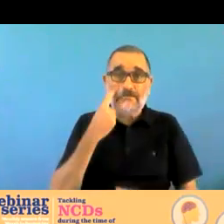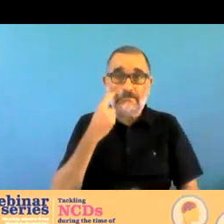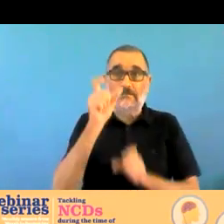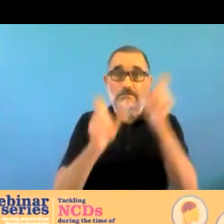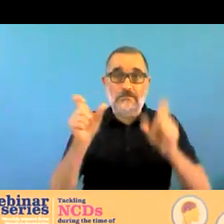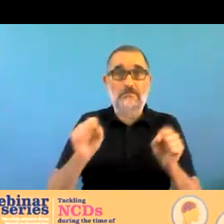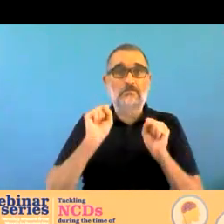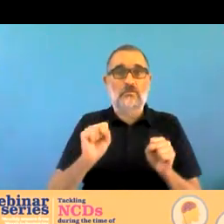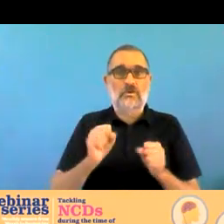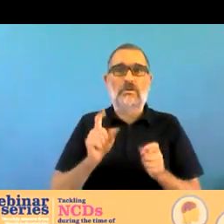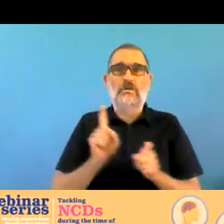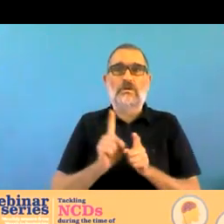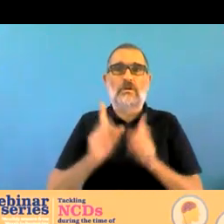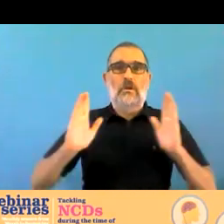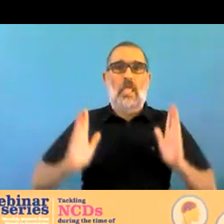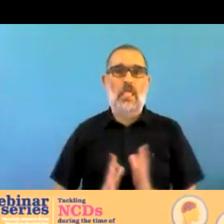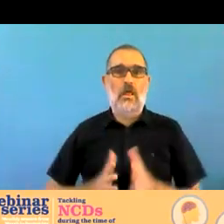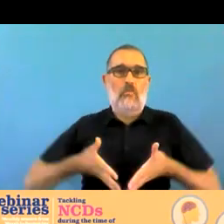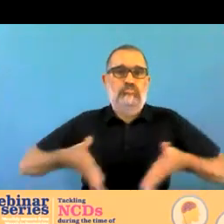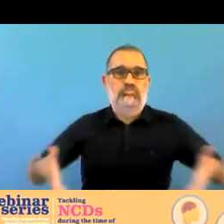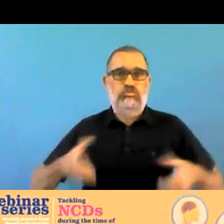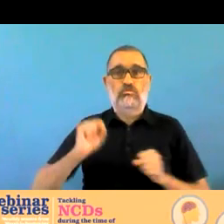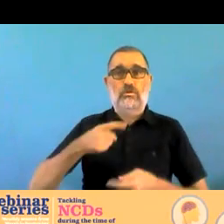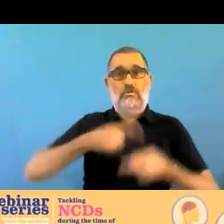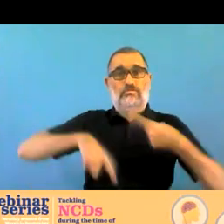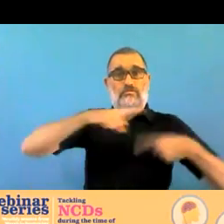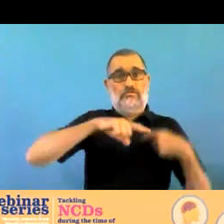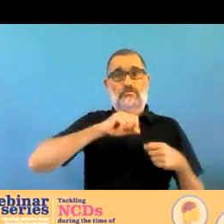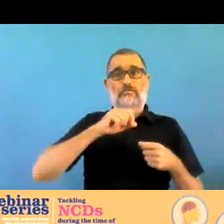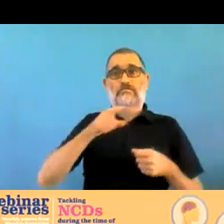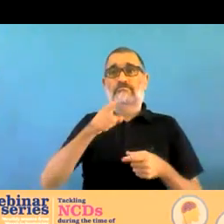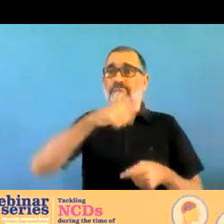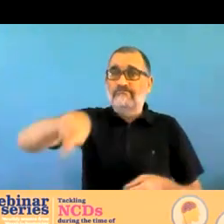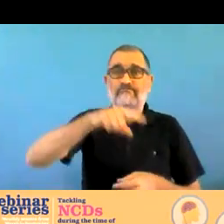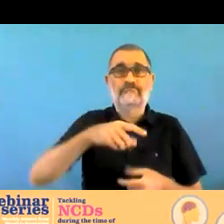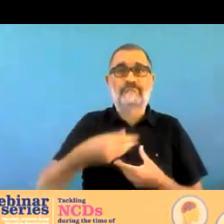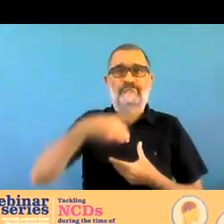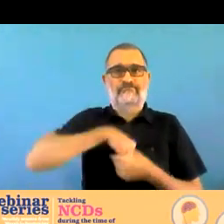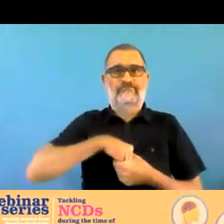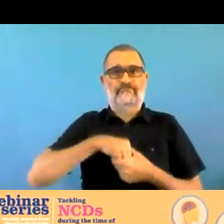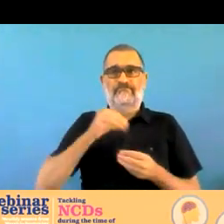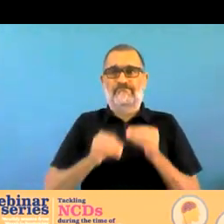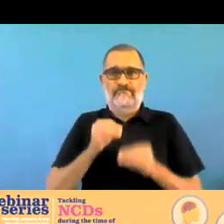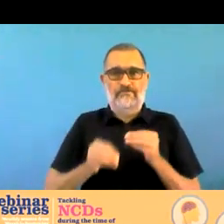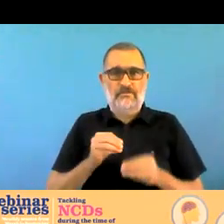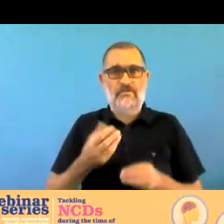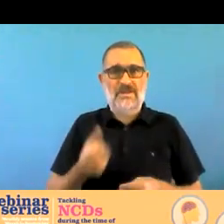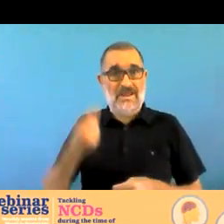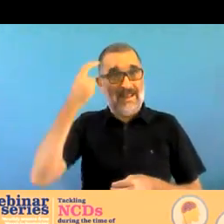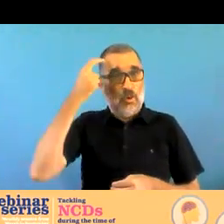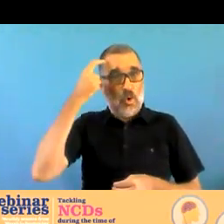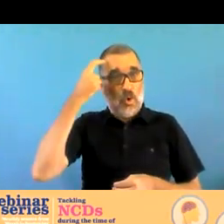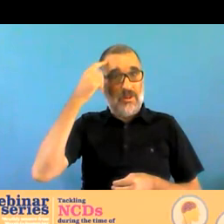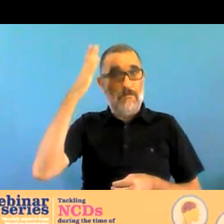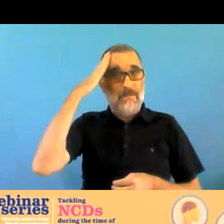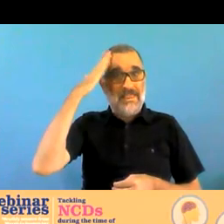-existing mental neurological and substance use disorders exacerbated by covet 19 add to that stigma less access